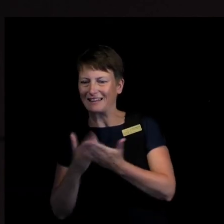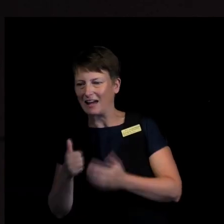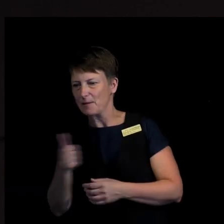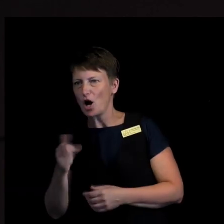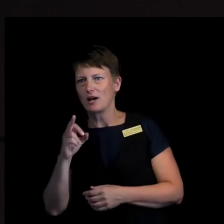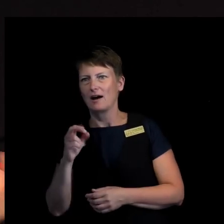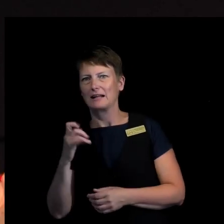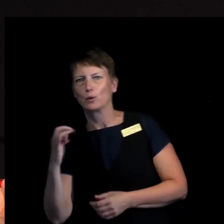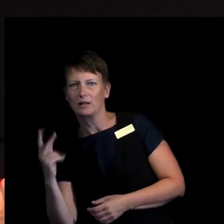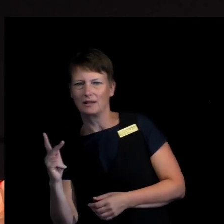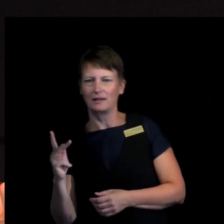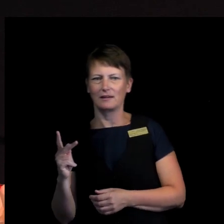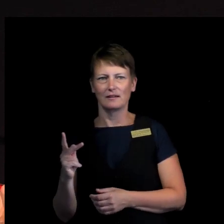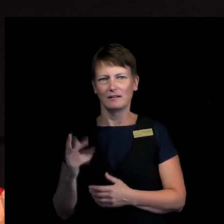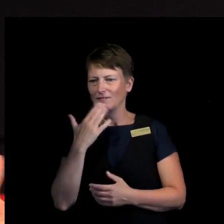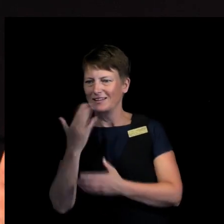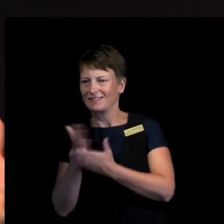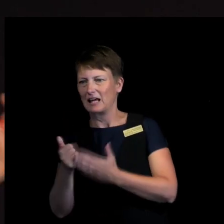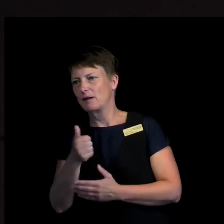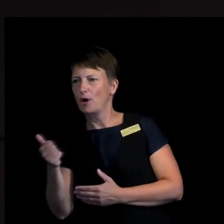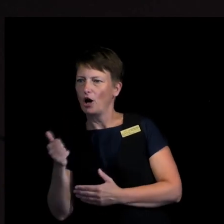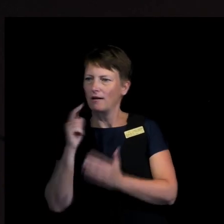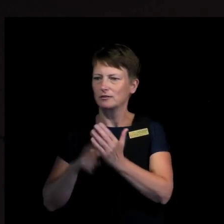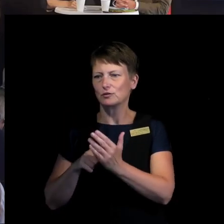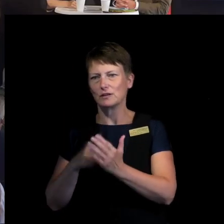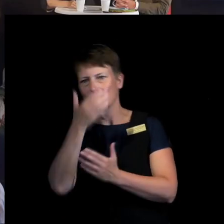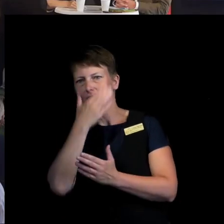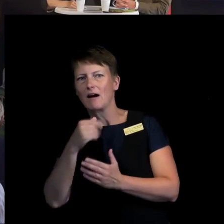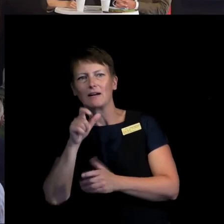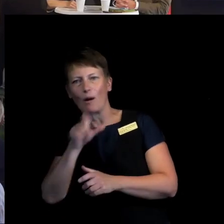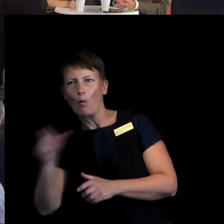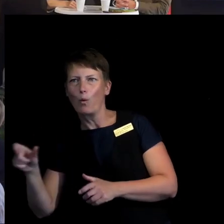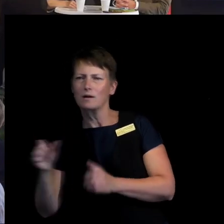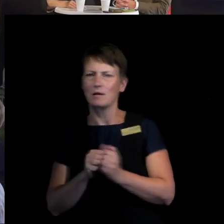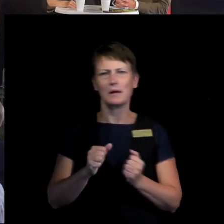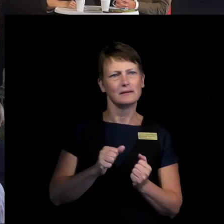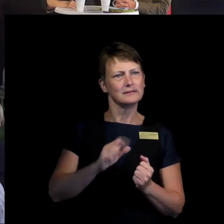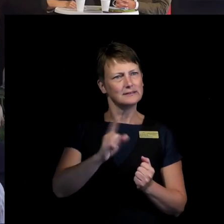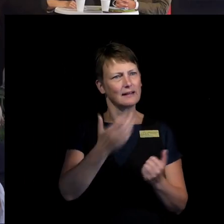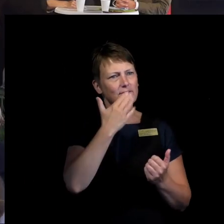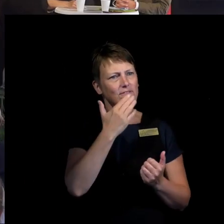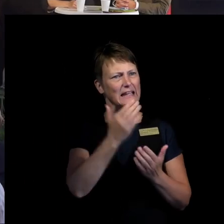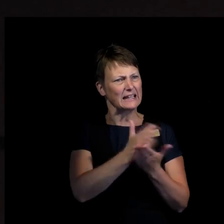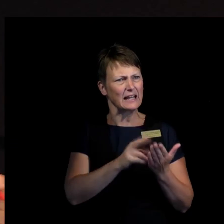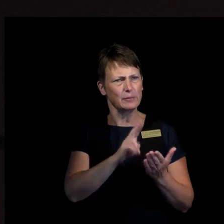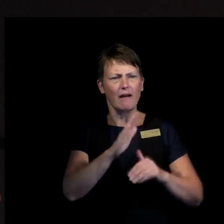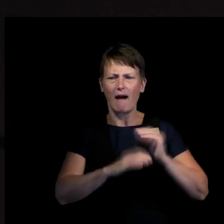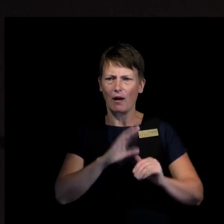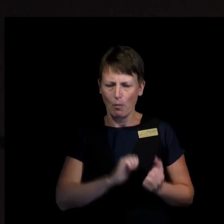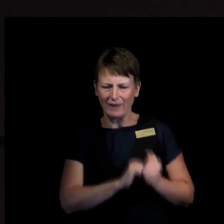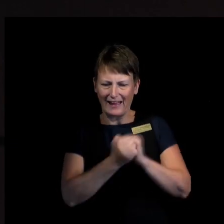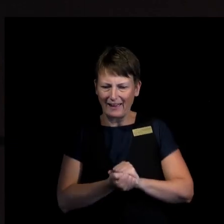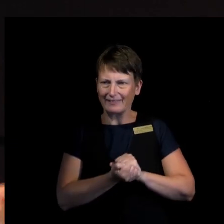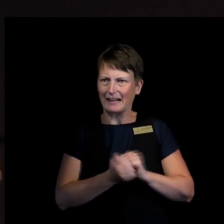putting different messages out there and how much is actually changing in the multilateral system itself? Because there is